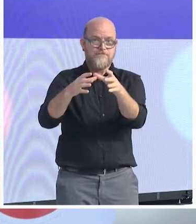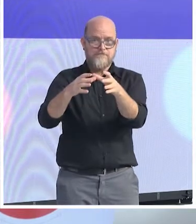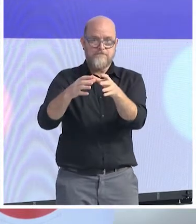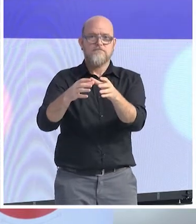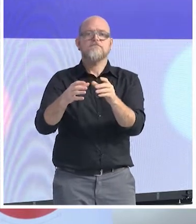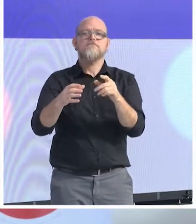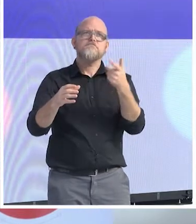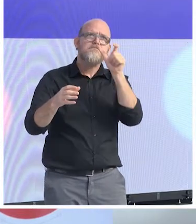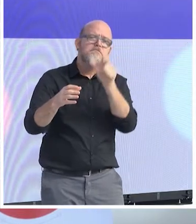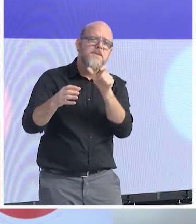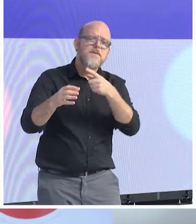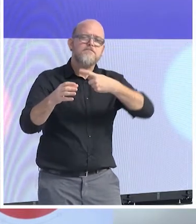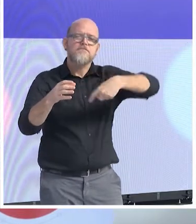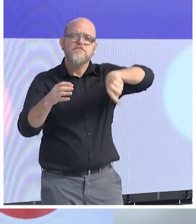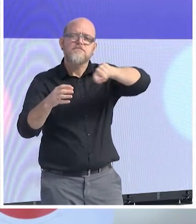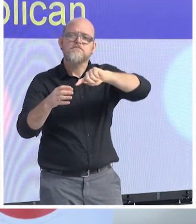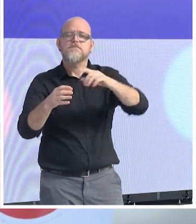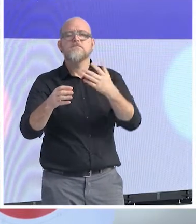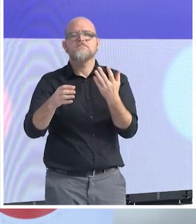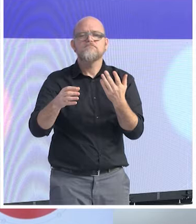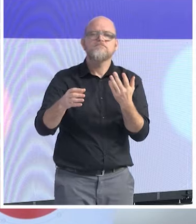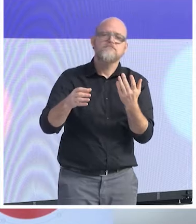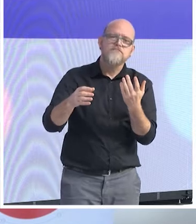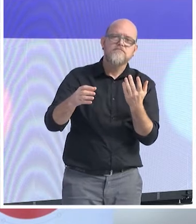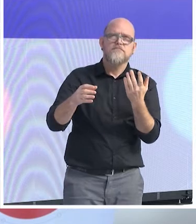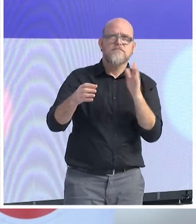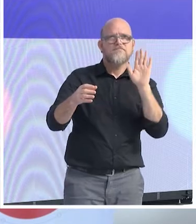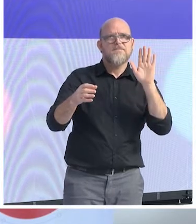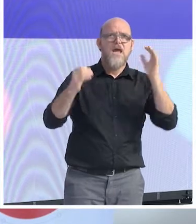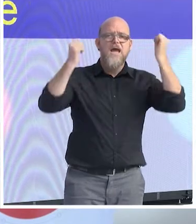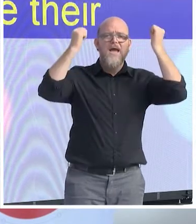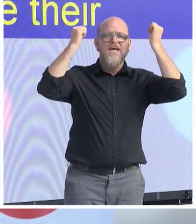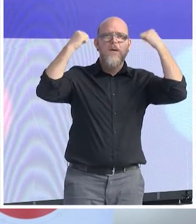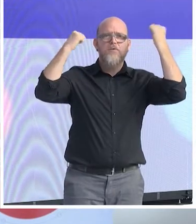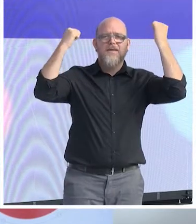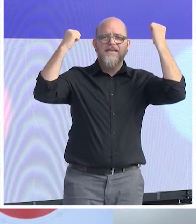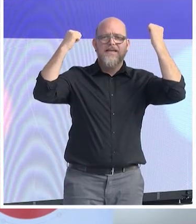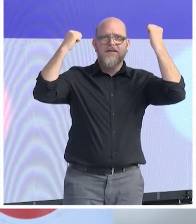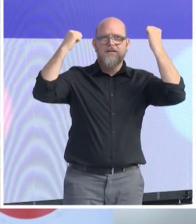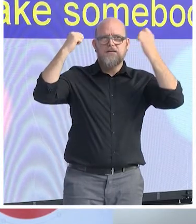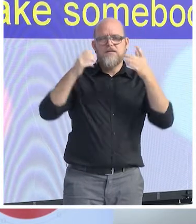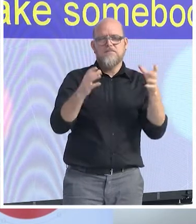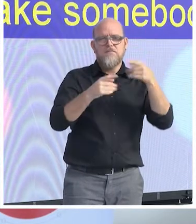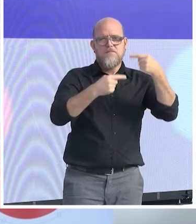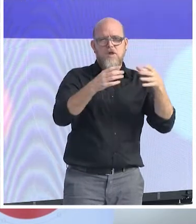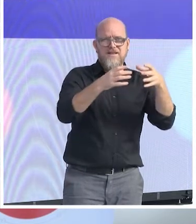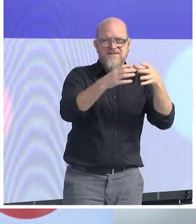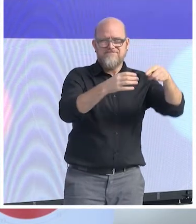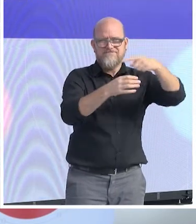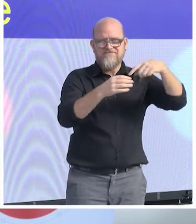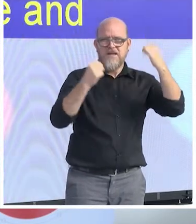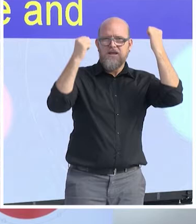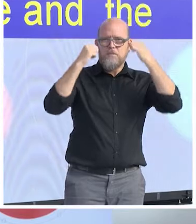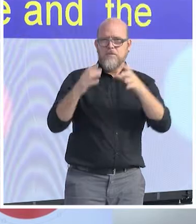families who are ready to agree their son or daughter to make somebody on the Democratic side and the other way around, is